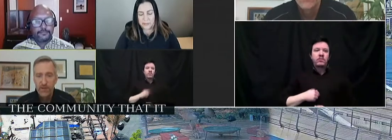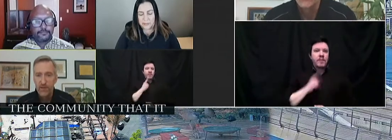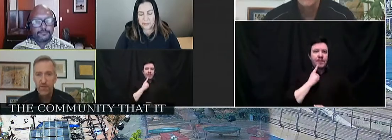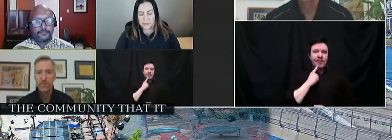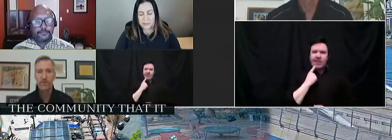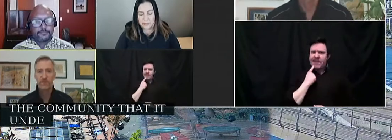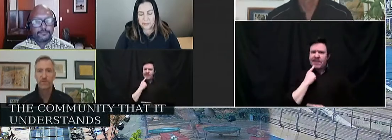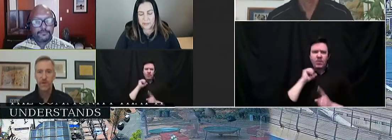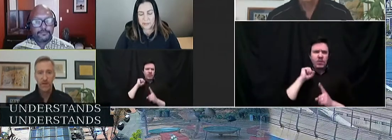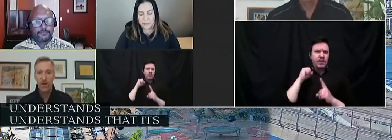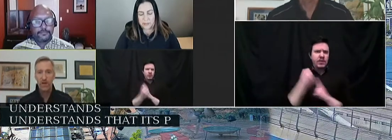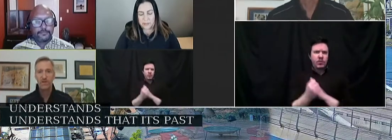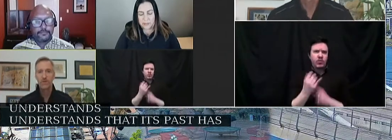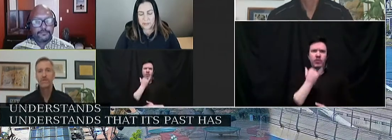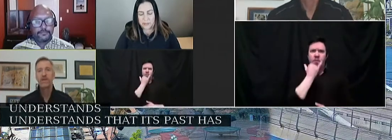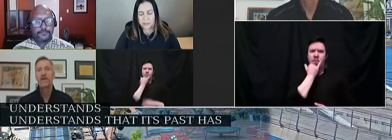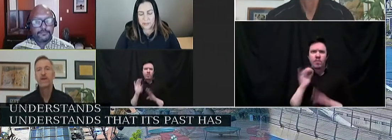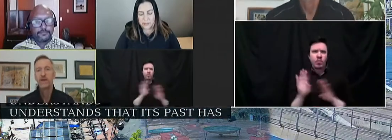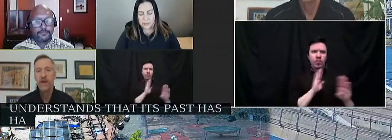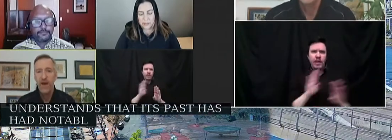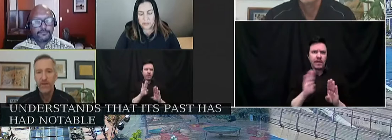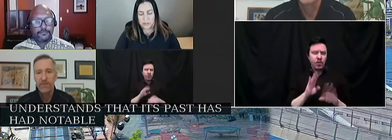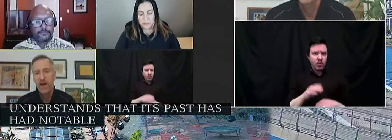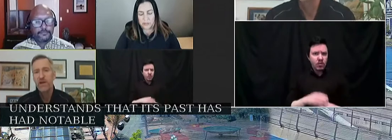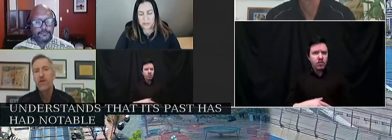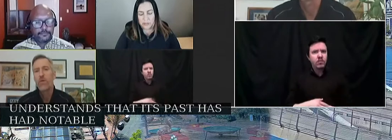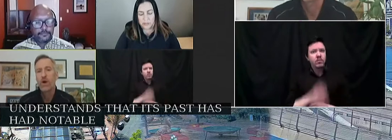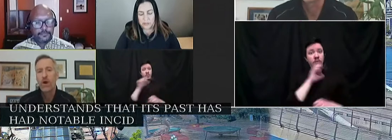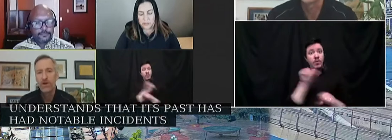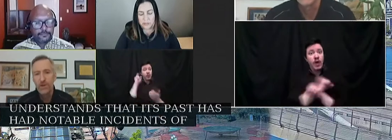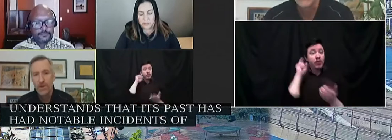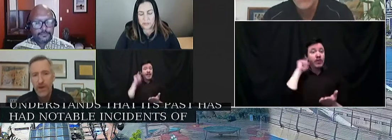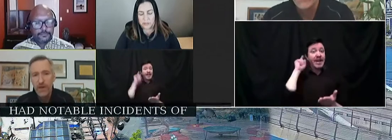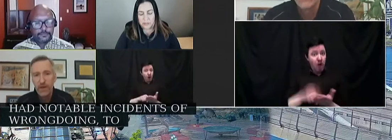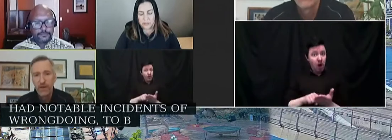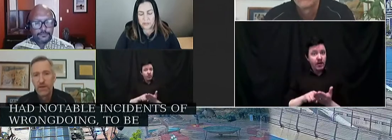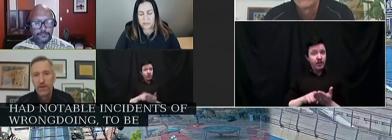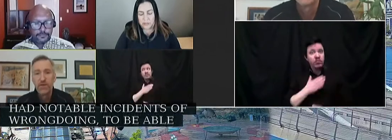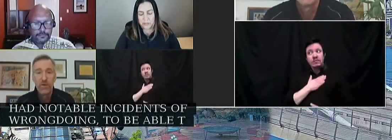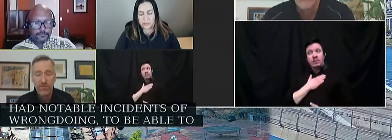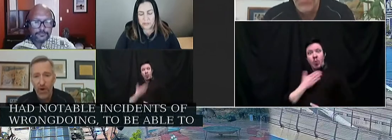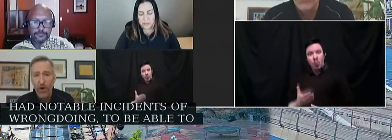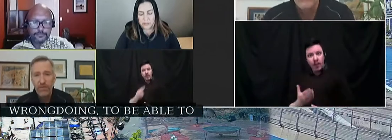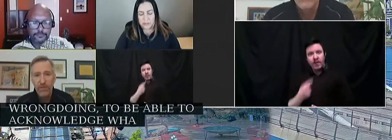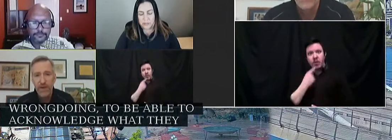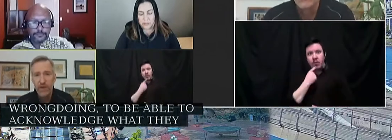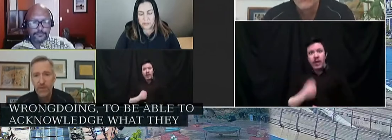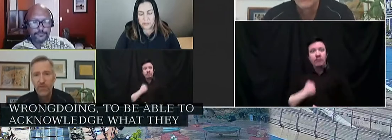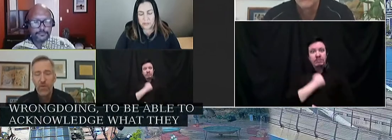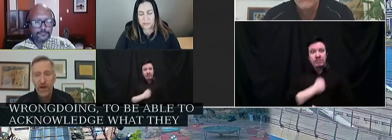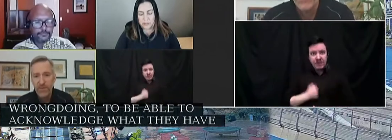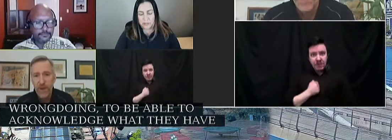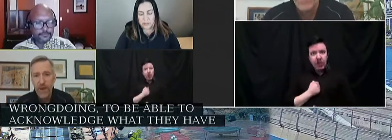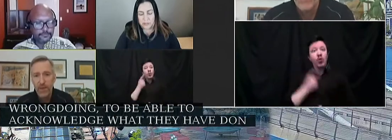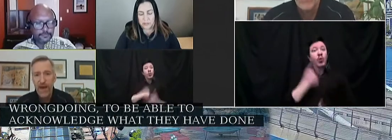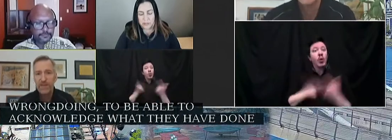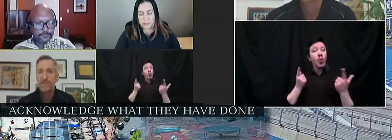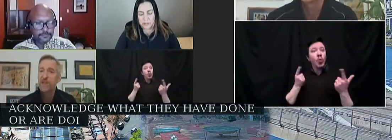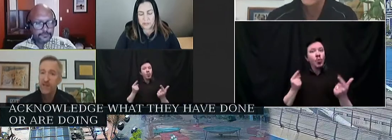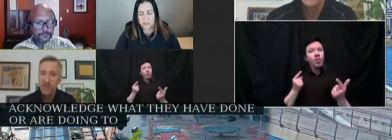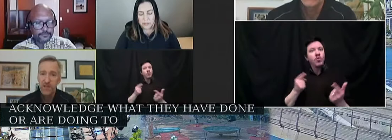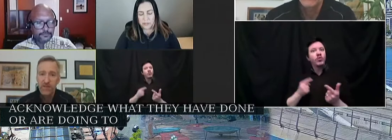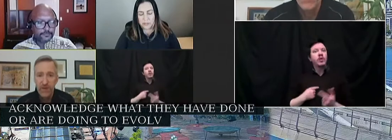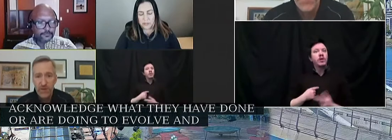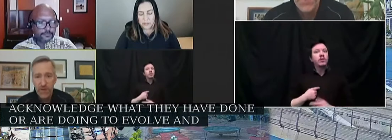to be able to acknowledge what they have done or are doing to evolve and move away from that